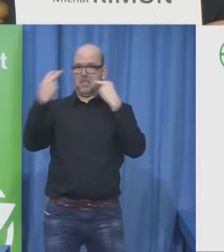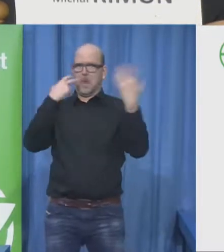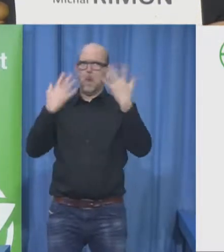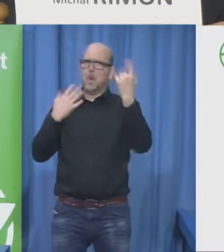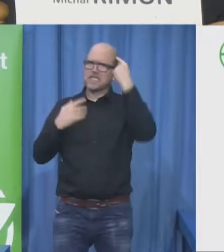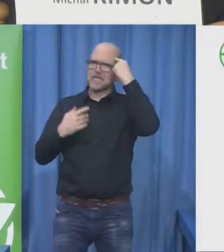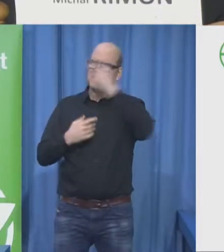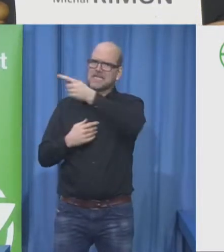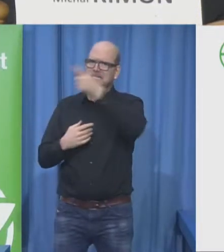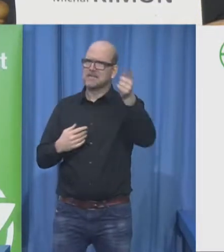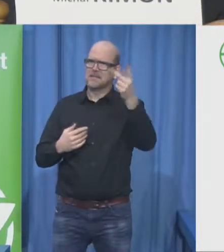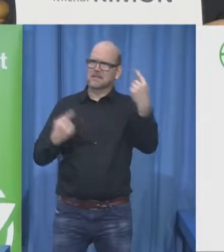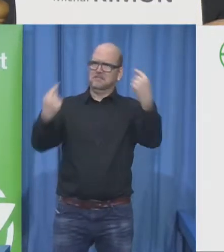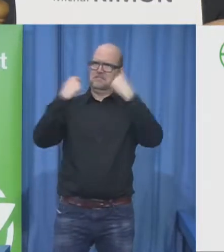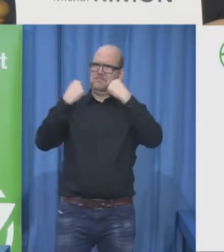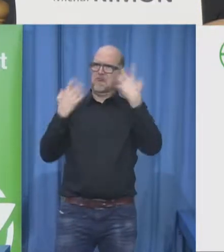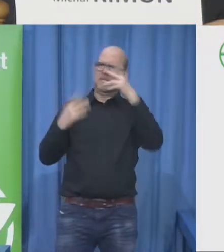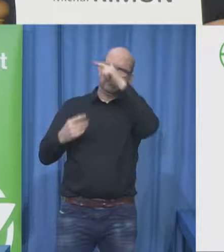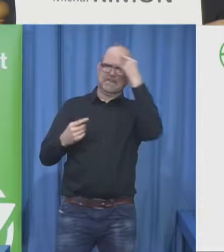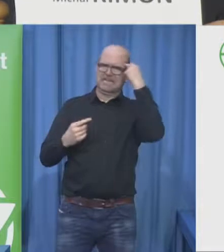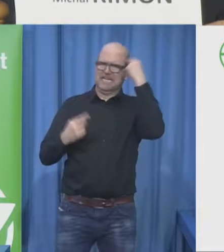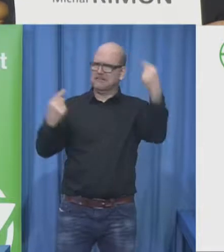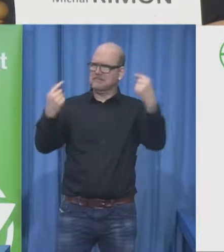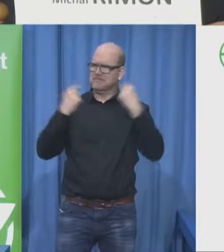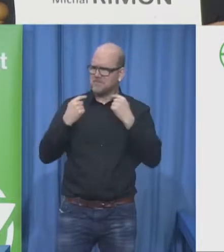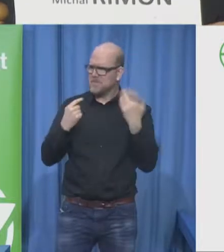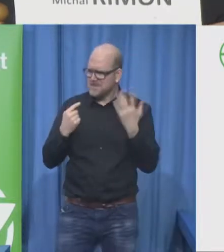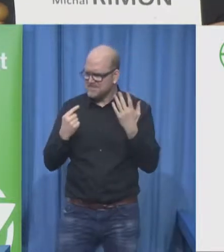when they know that you're autistic